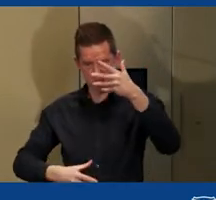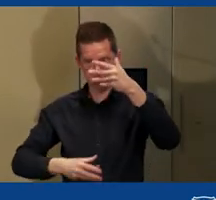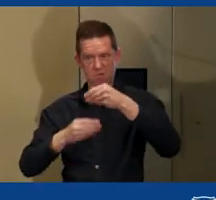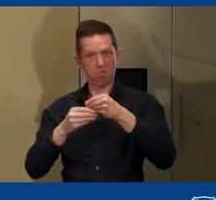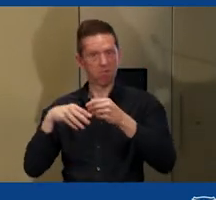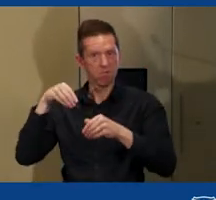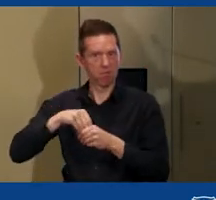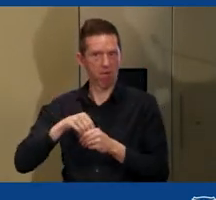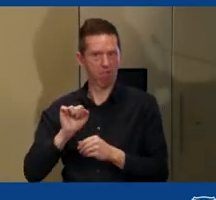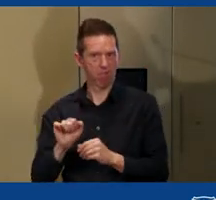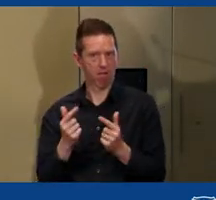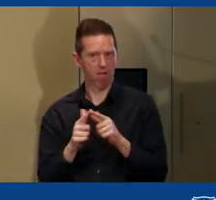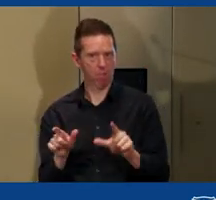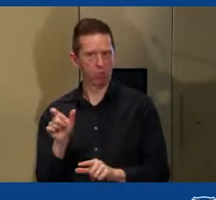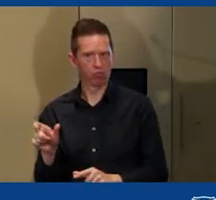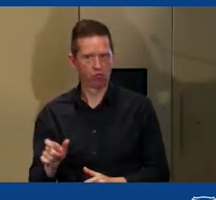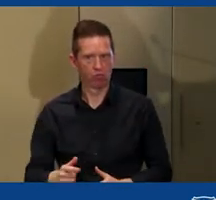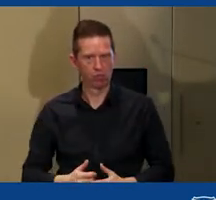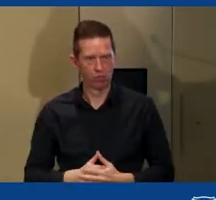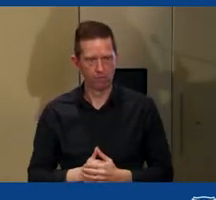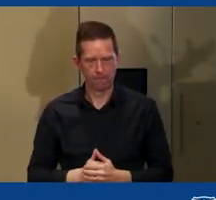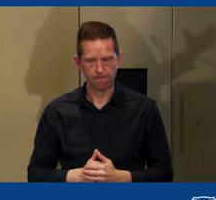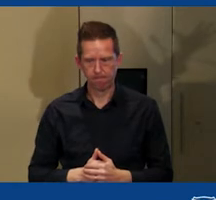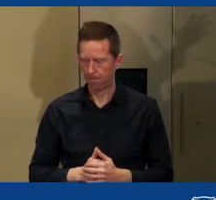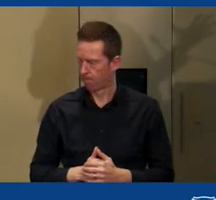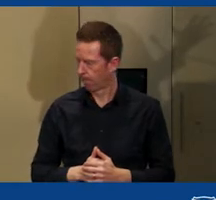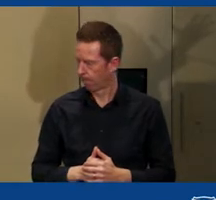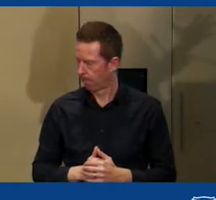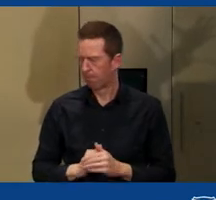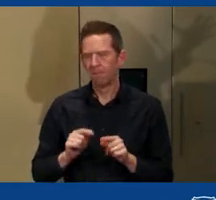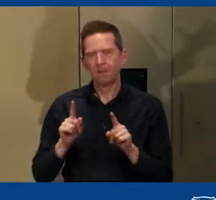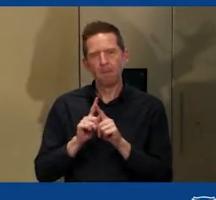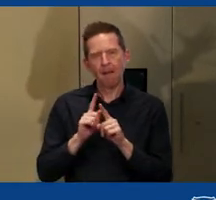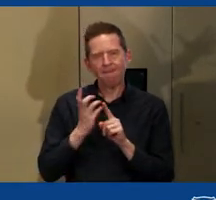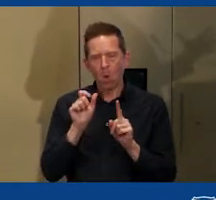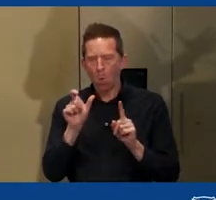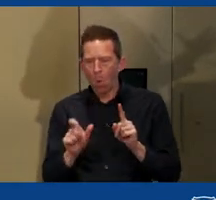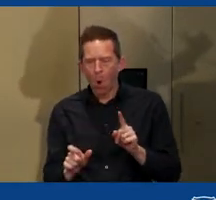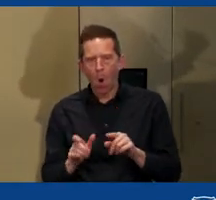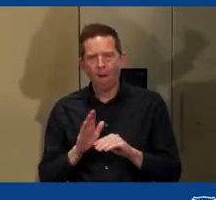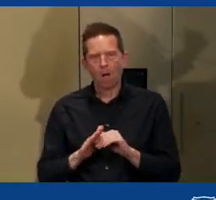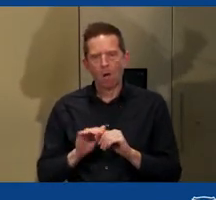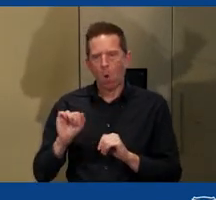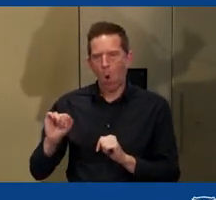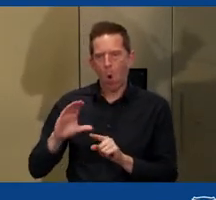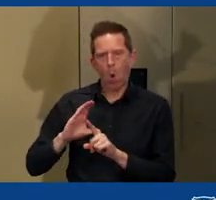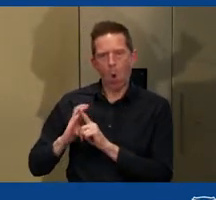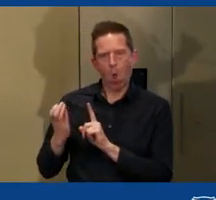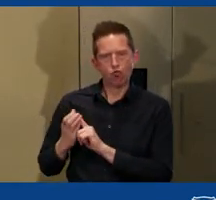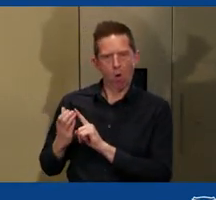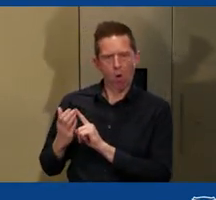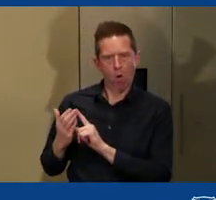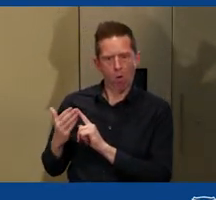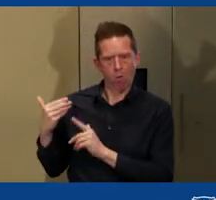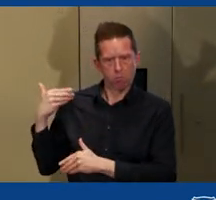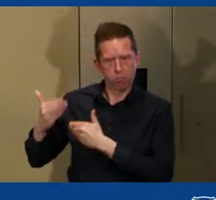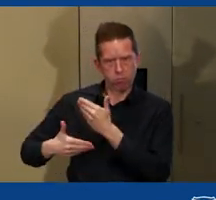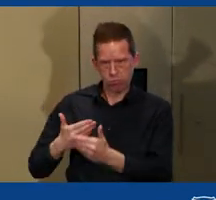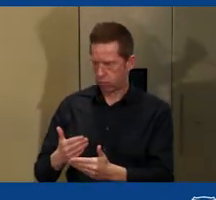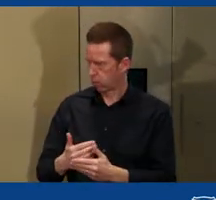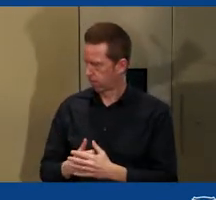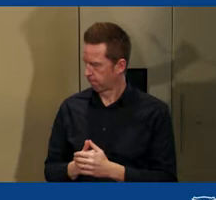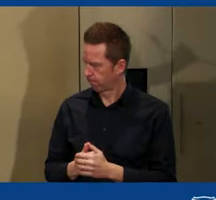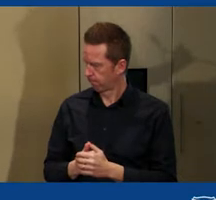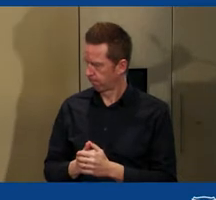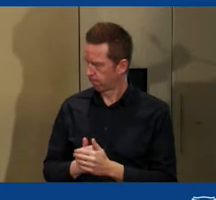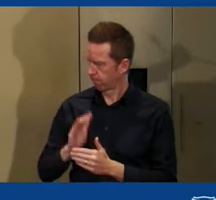We also find words reflecting detailed knowledge of cultural practices. So, this example here is from Kuqtayor